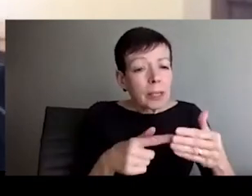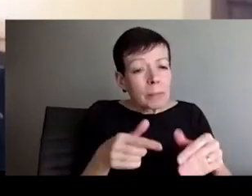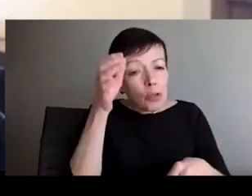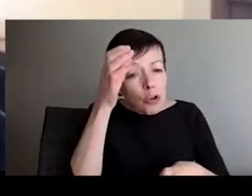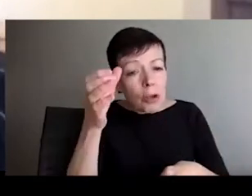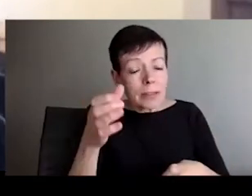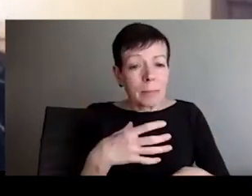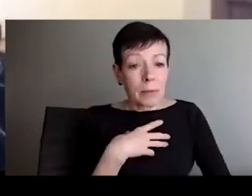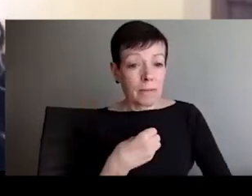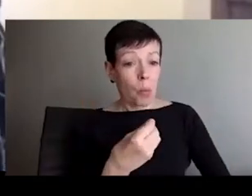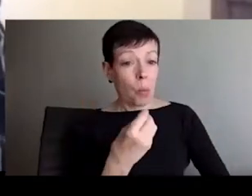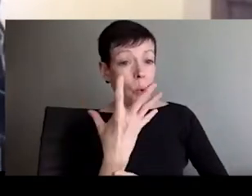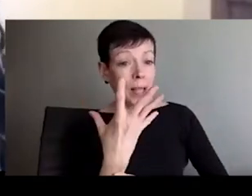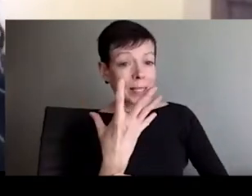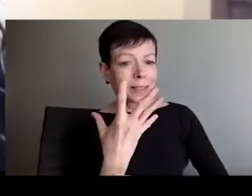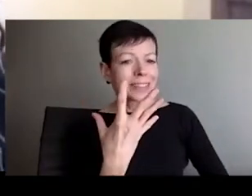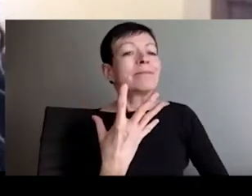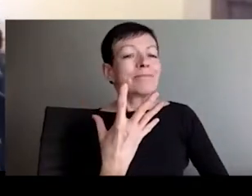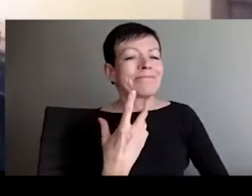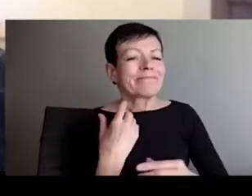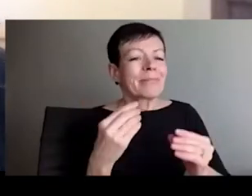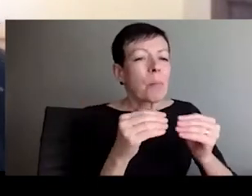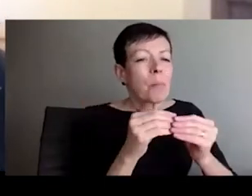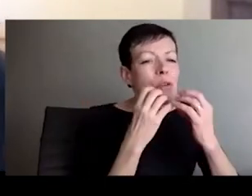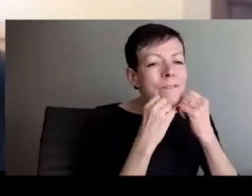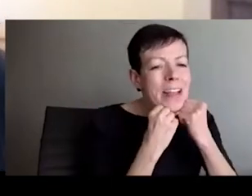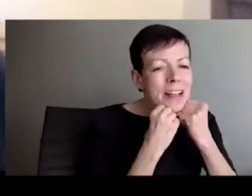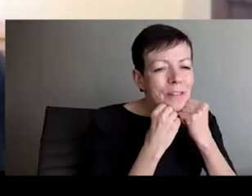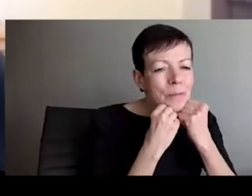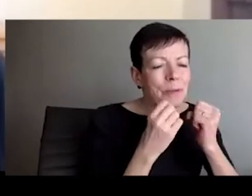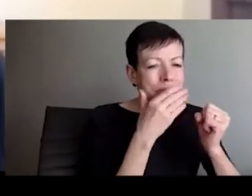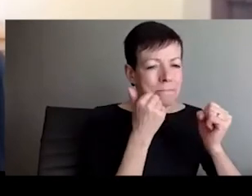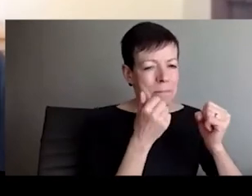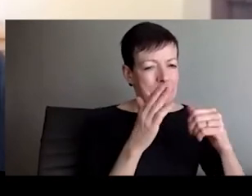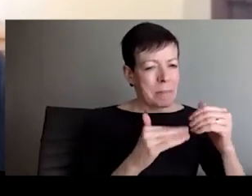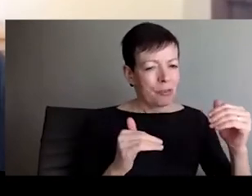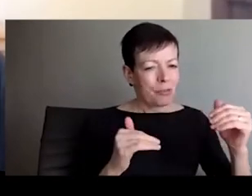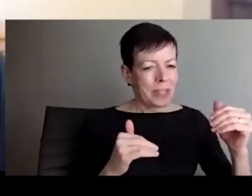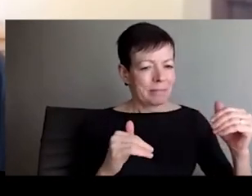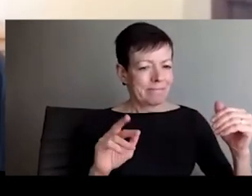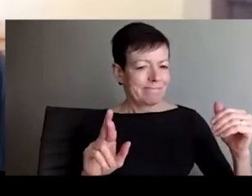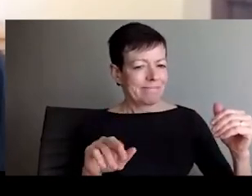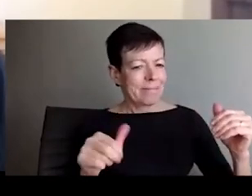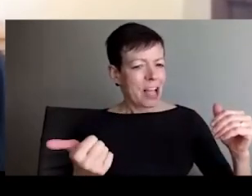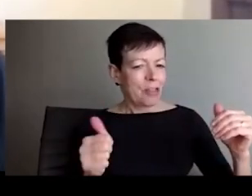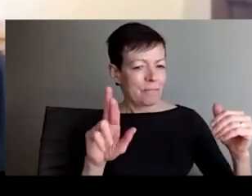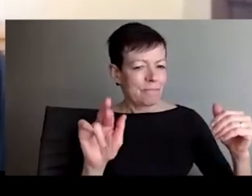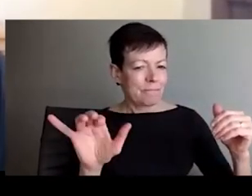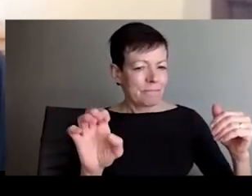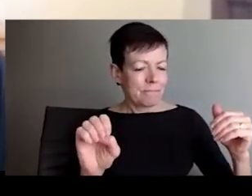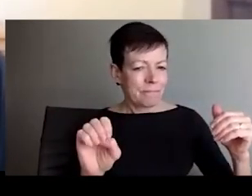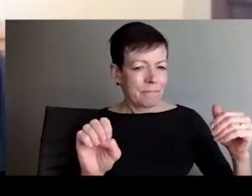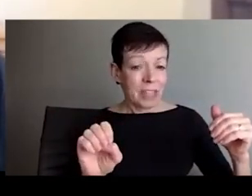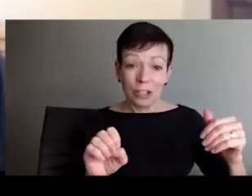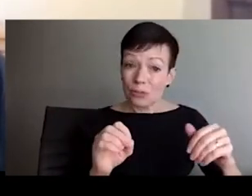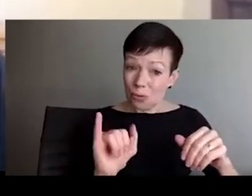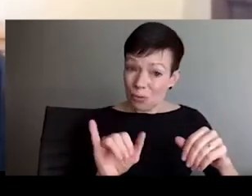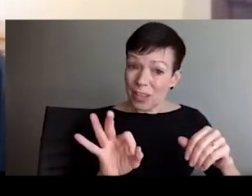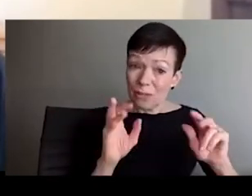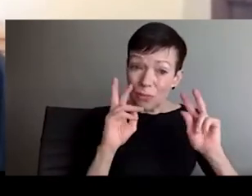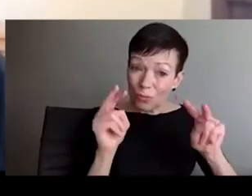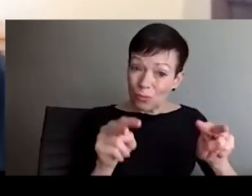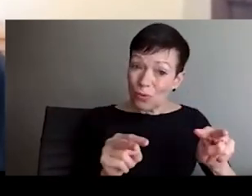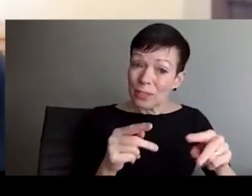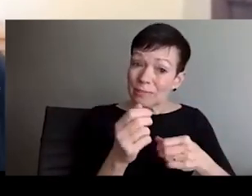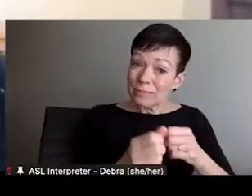who doesn't? And what does that mean on a global level? So these are the kinds of questions that we need to be asking. And understanding that anti-Blackness and